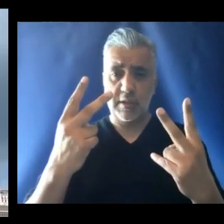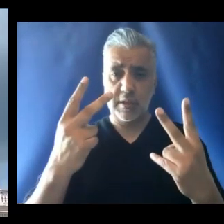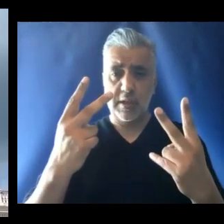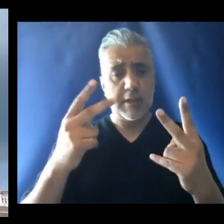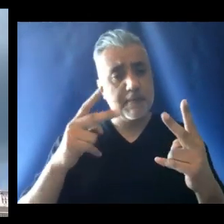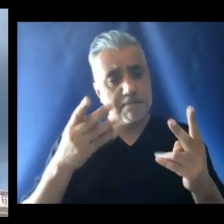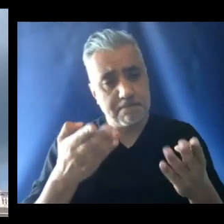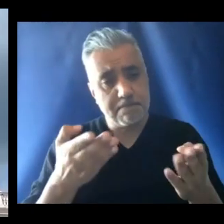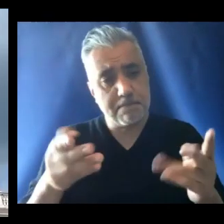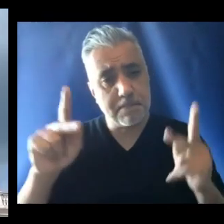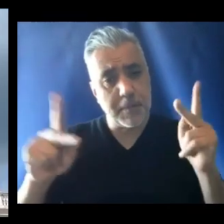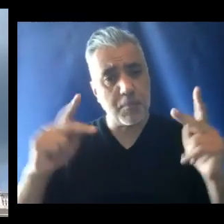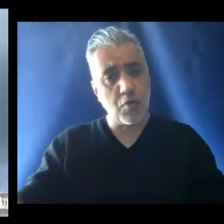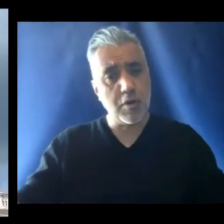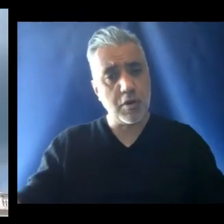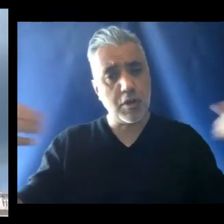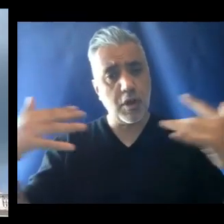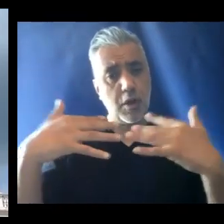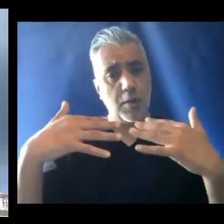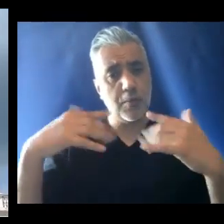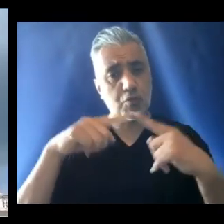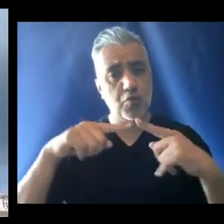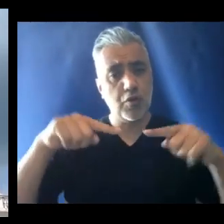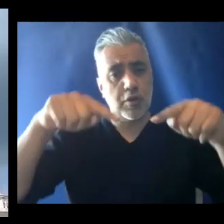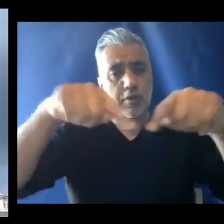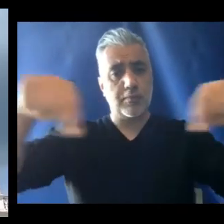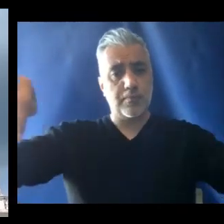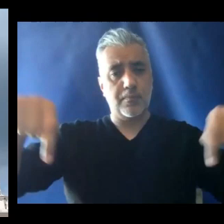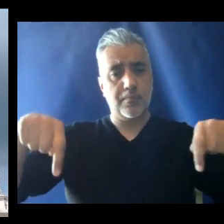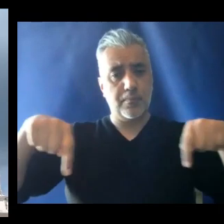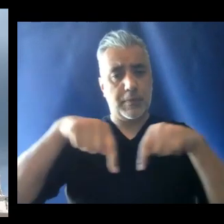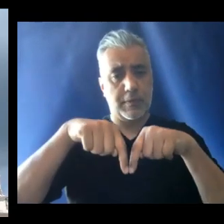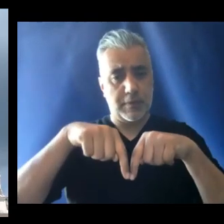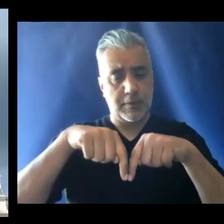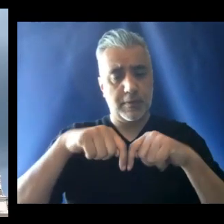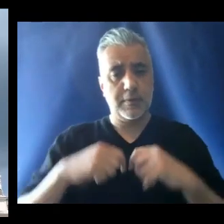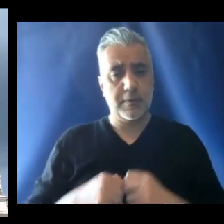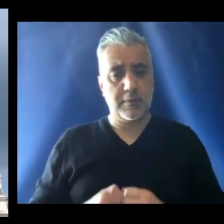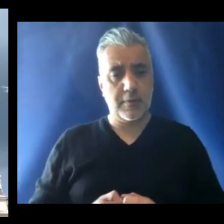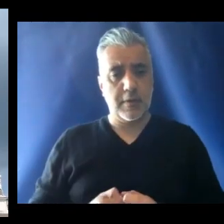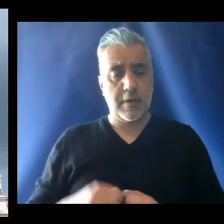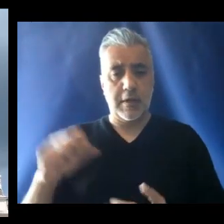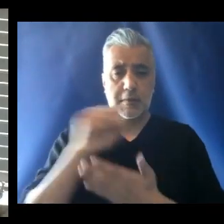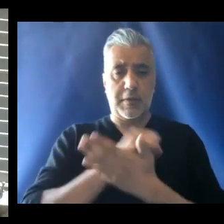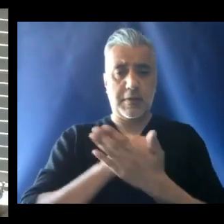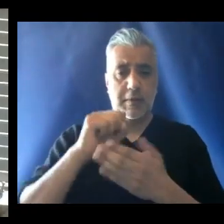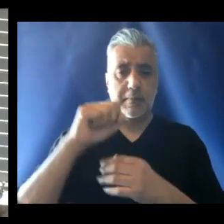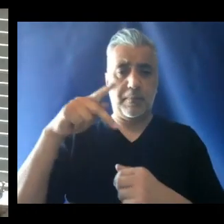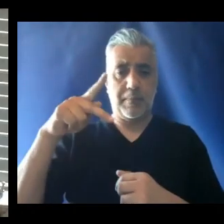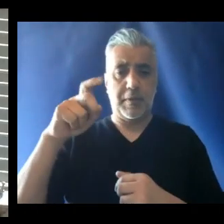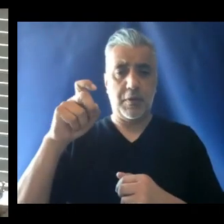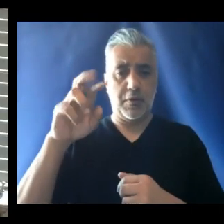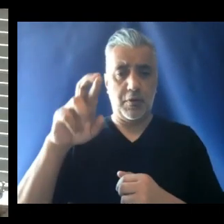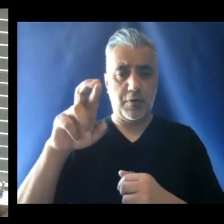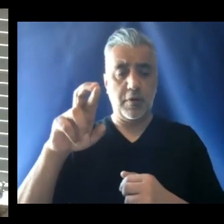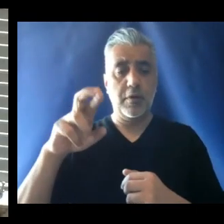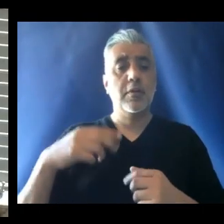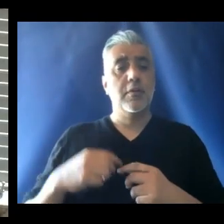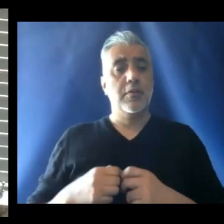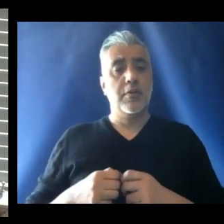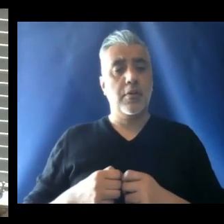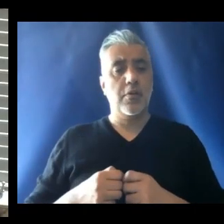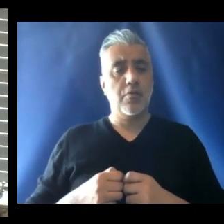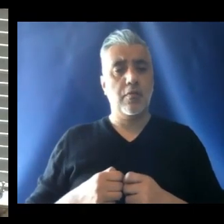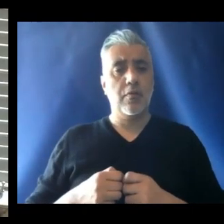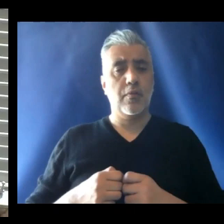people come into the square, St. Peter's Square. For a long time, the Pope had